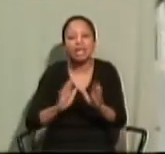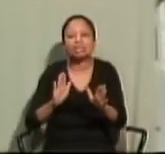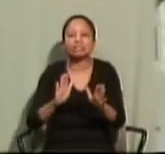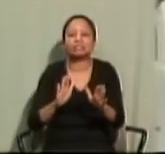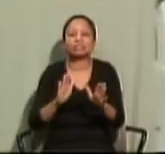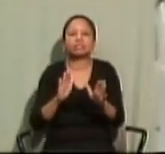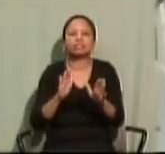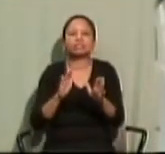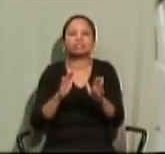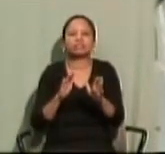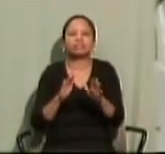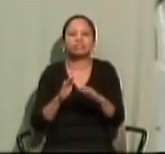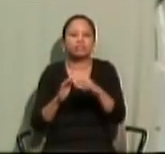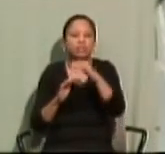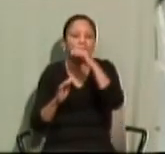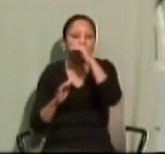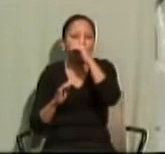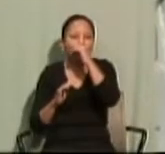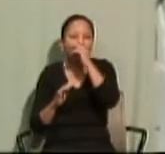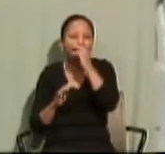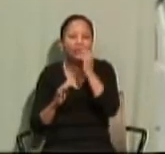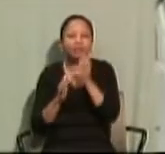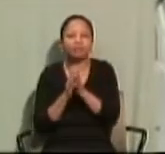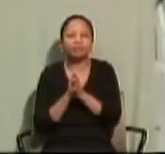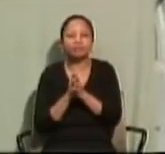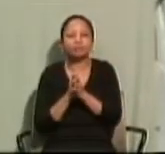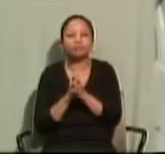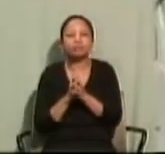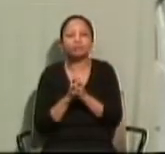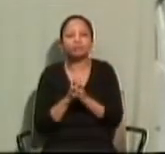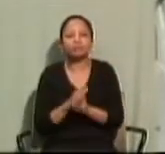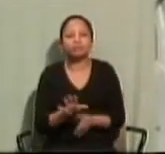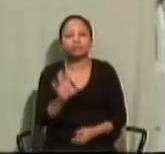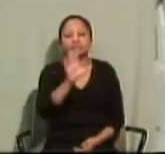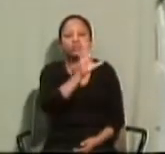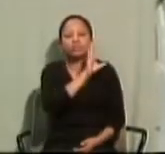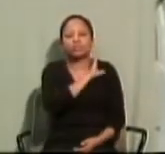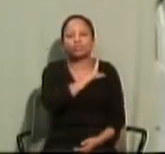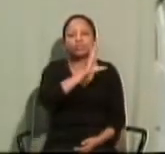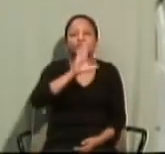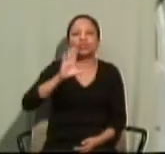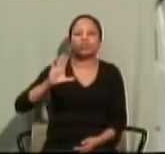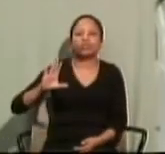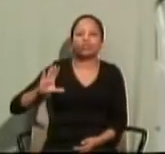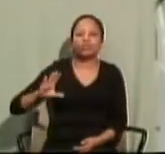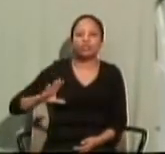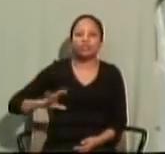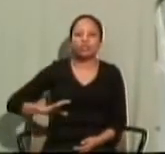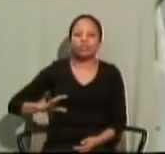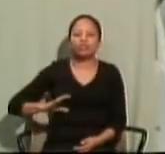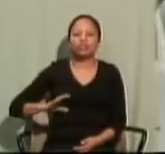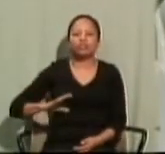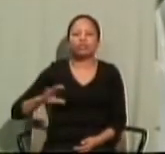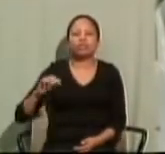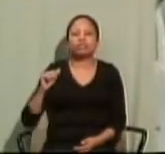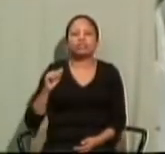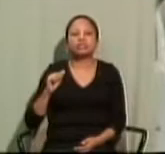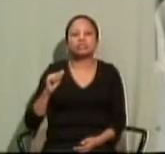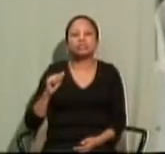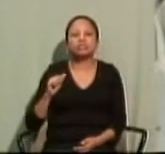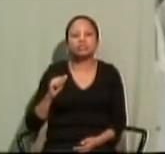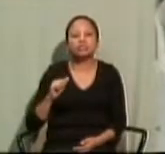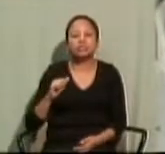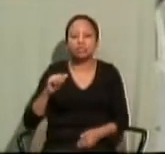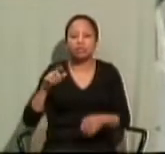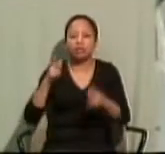now Christ came to us as a group as a